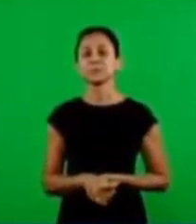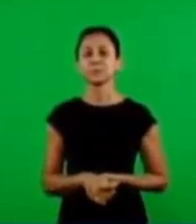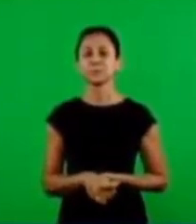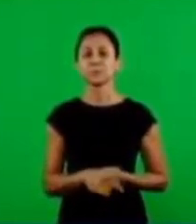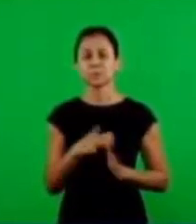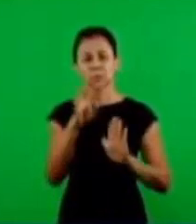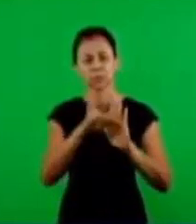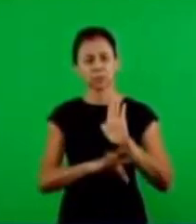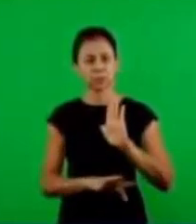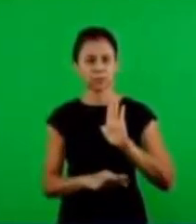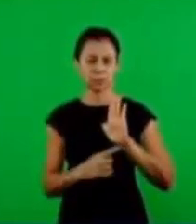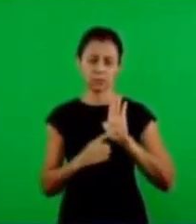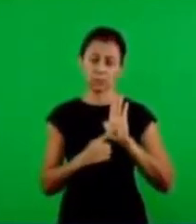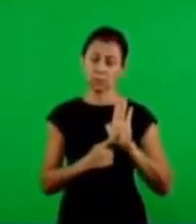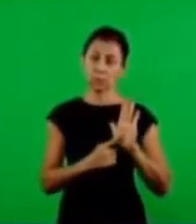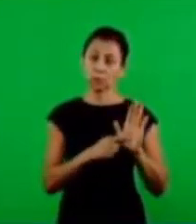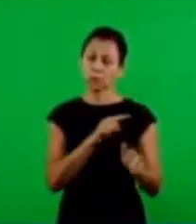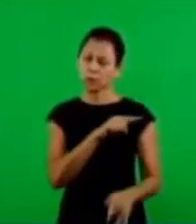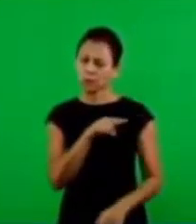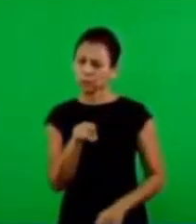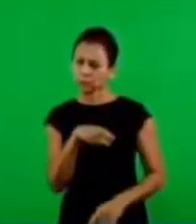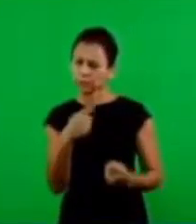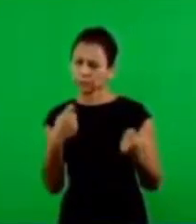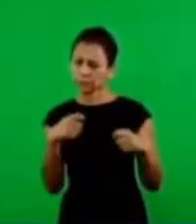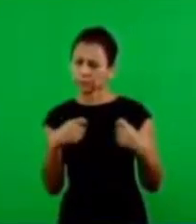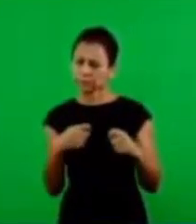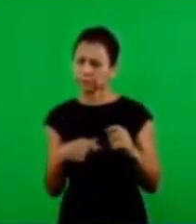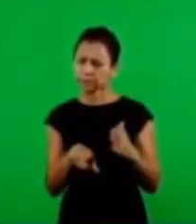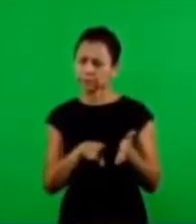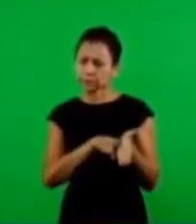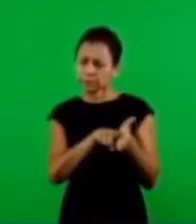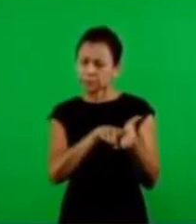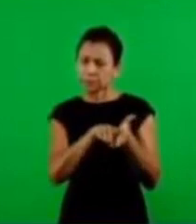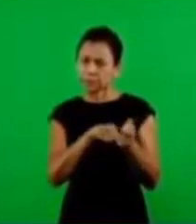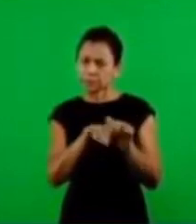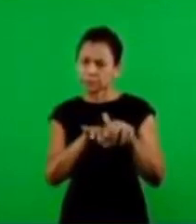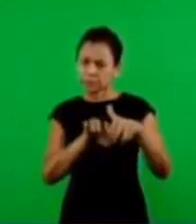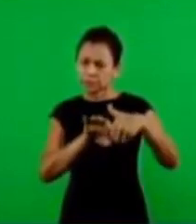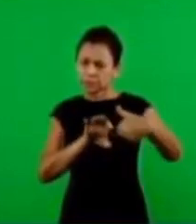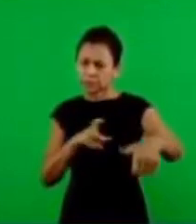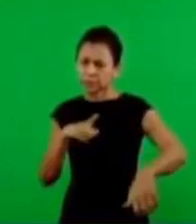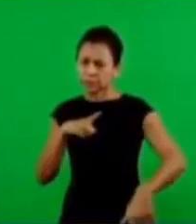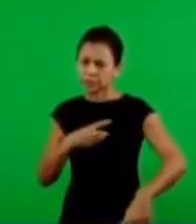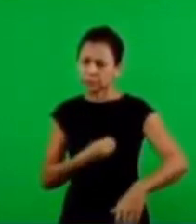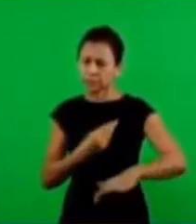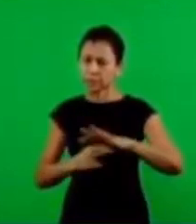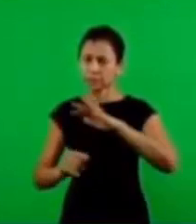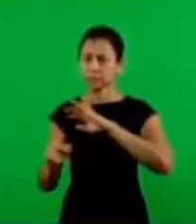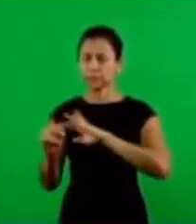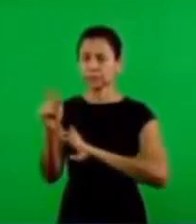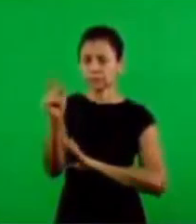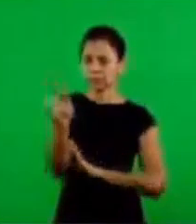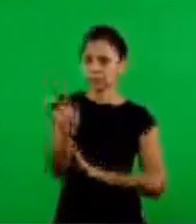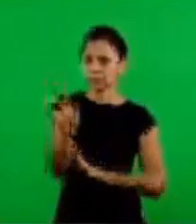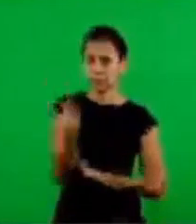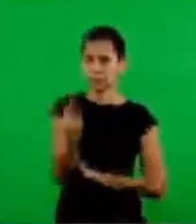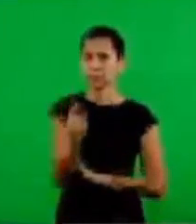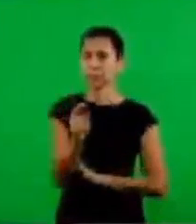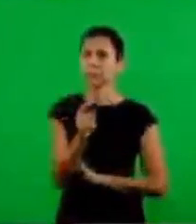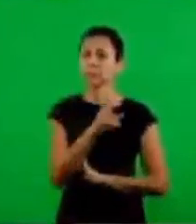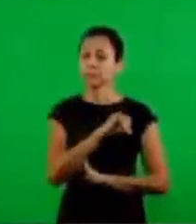Then you will see on the text. You examine this scripture because you're seeking in them